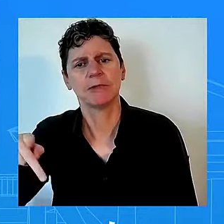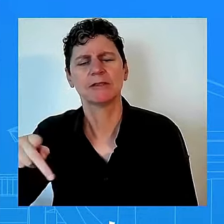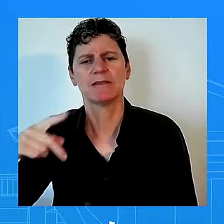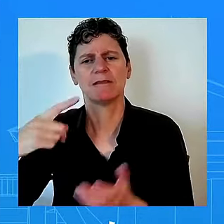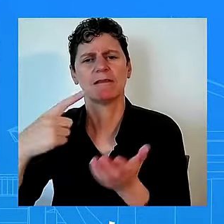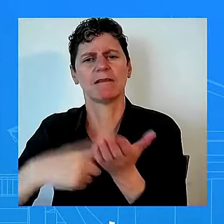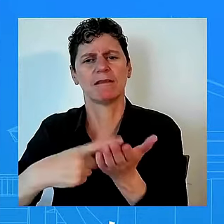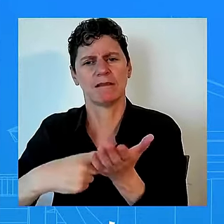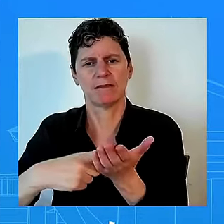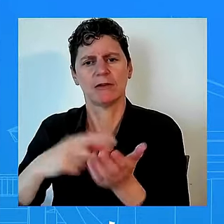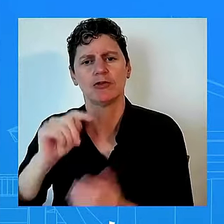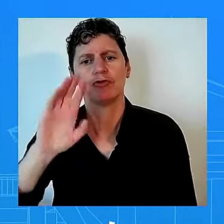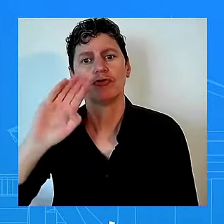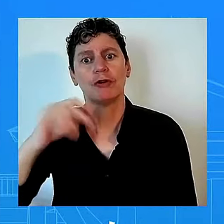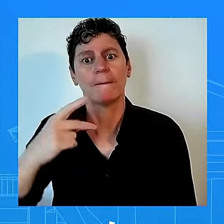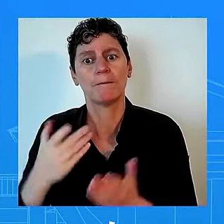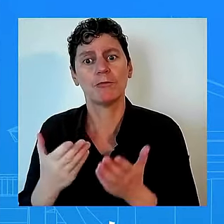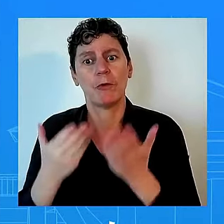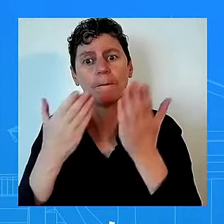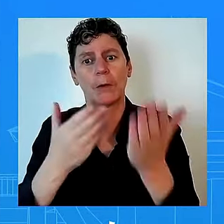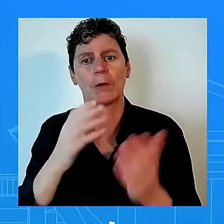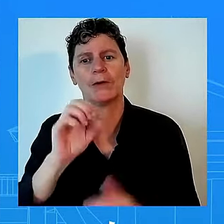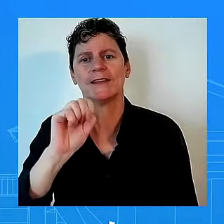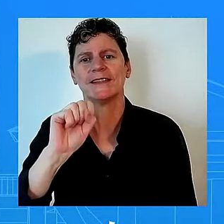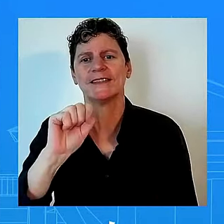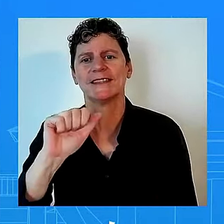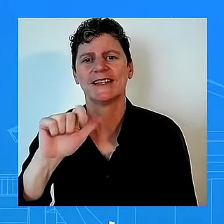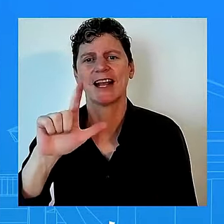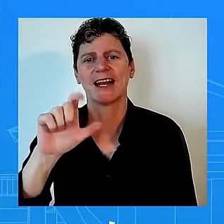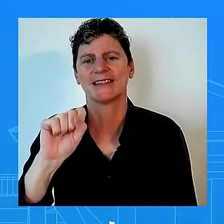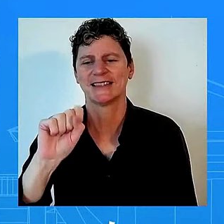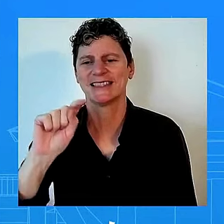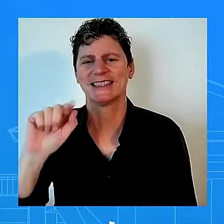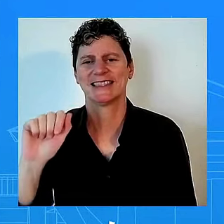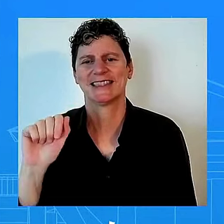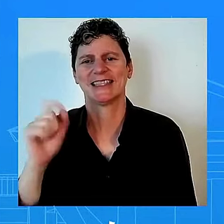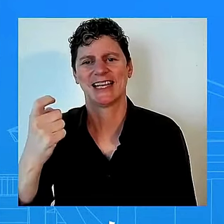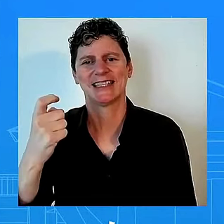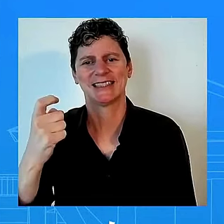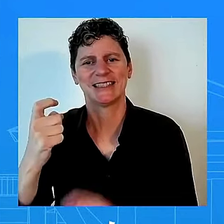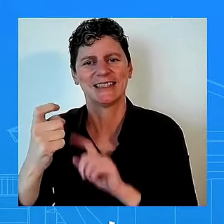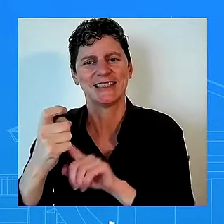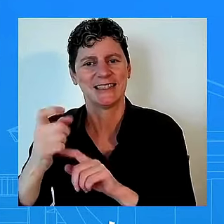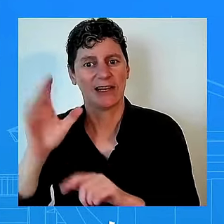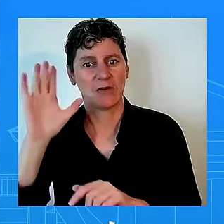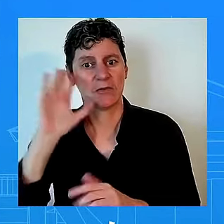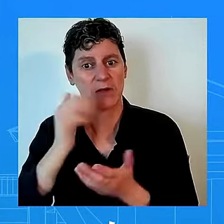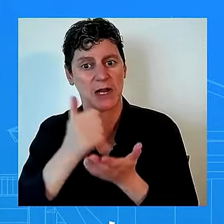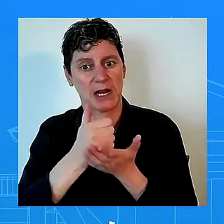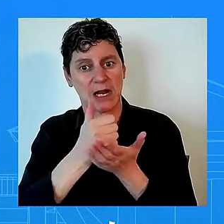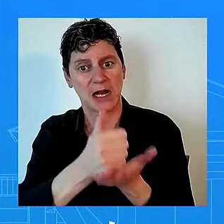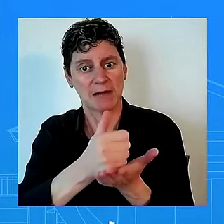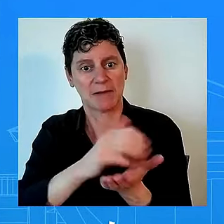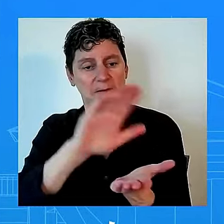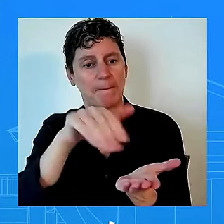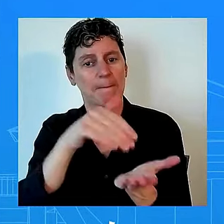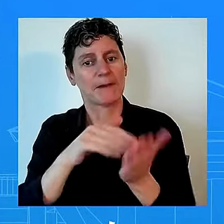18 billion dollars worth of chinese goods that will go into effect in two weeks so can you talk about